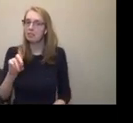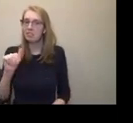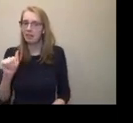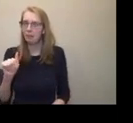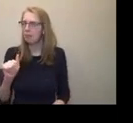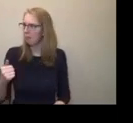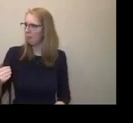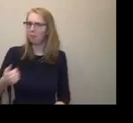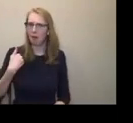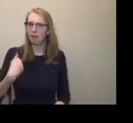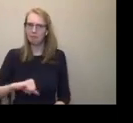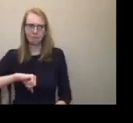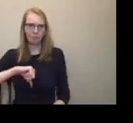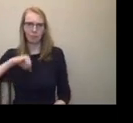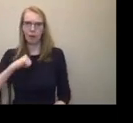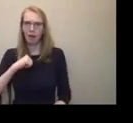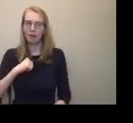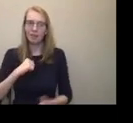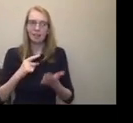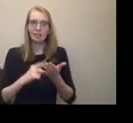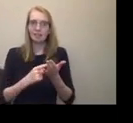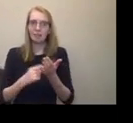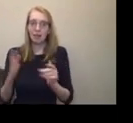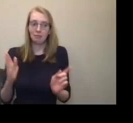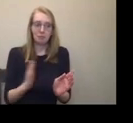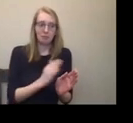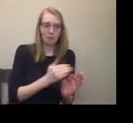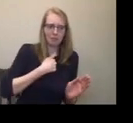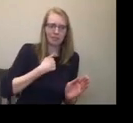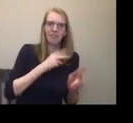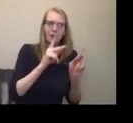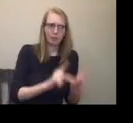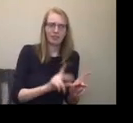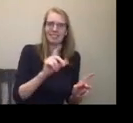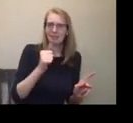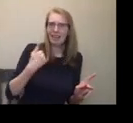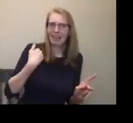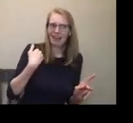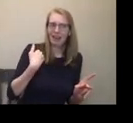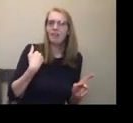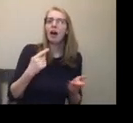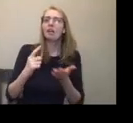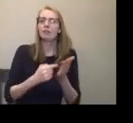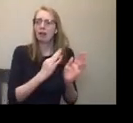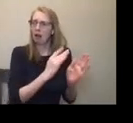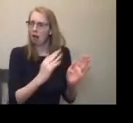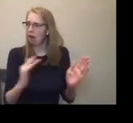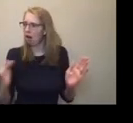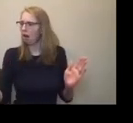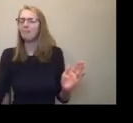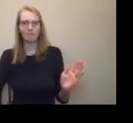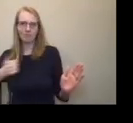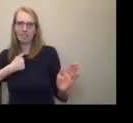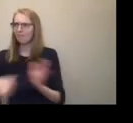person. And it's a spectrum. Some days, I'm a person with a disability, because I'm not feeling proud of that. Other days, I'm like, yeah, disability. Yeah, yeah, yeah.